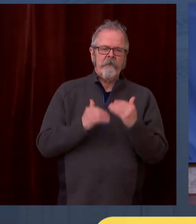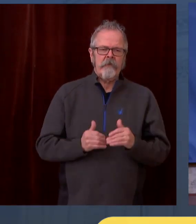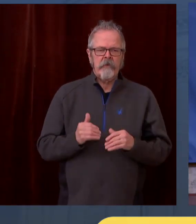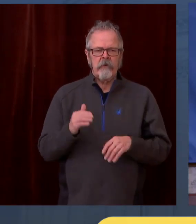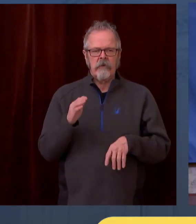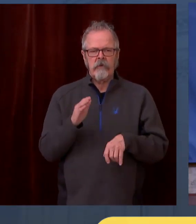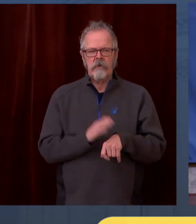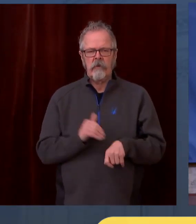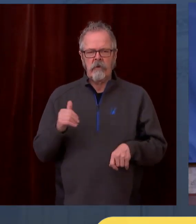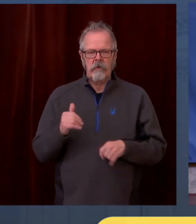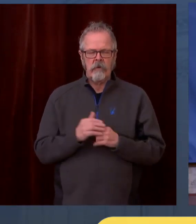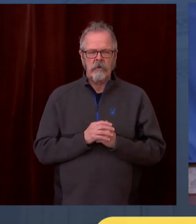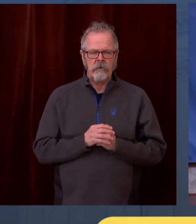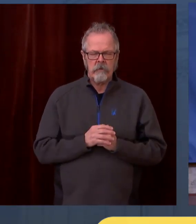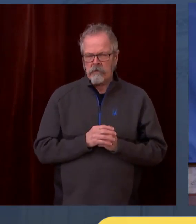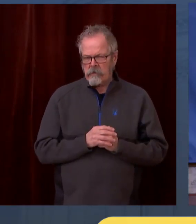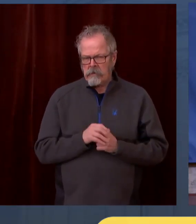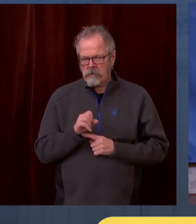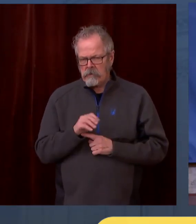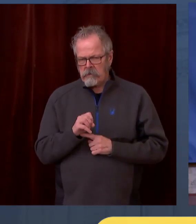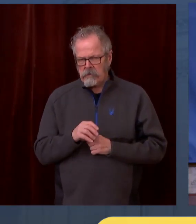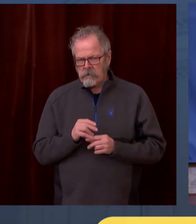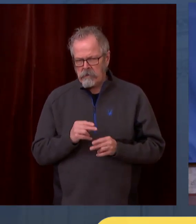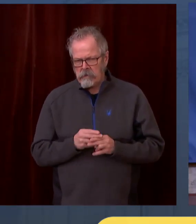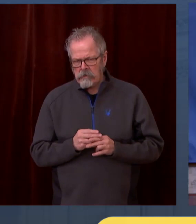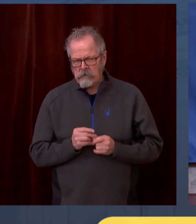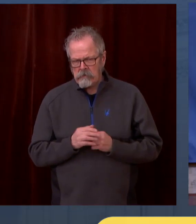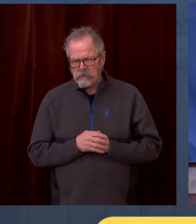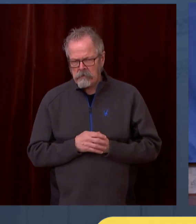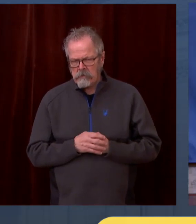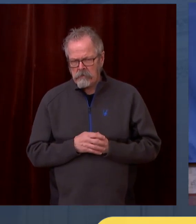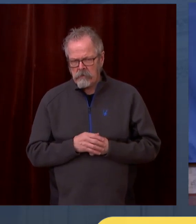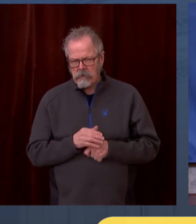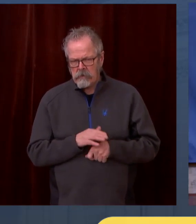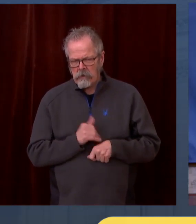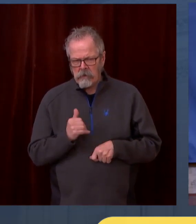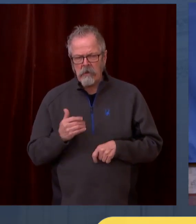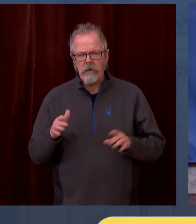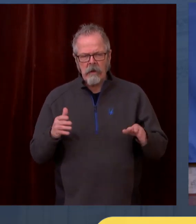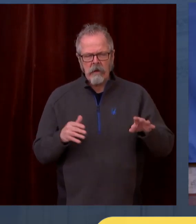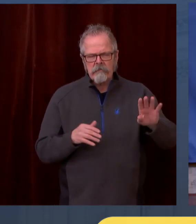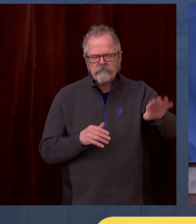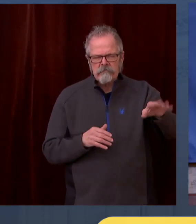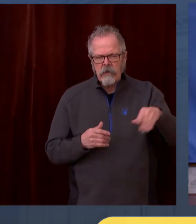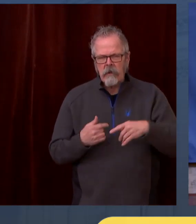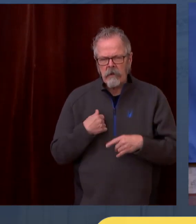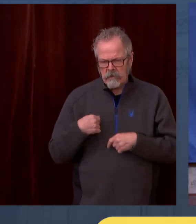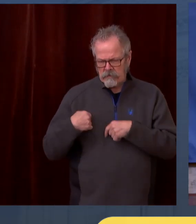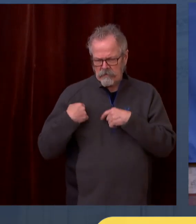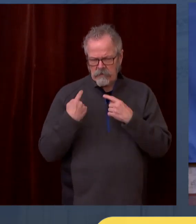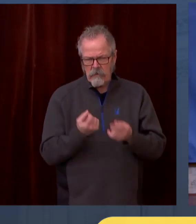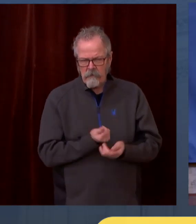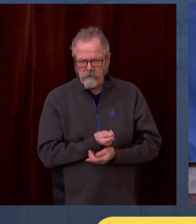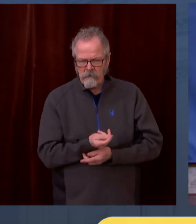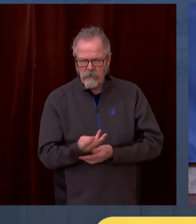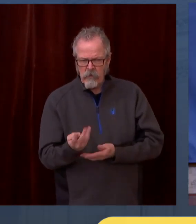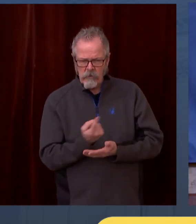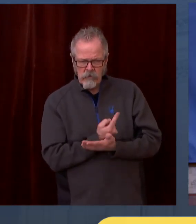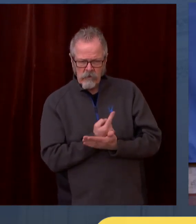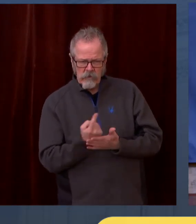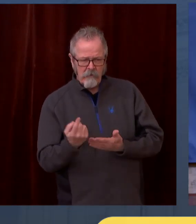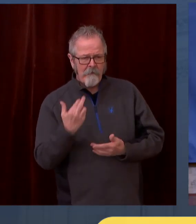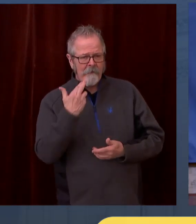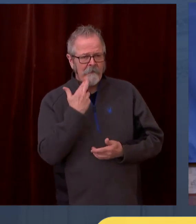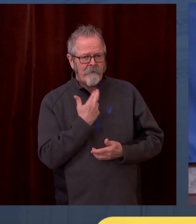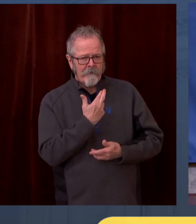there's been some pretty significant pressure from the hospitality industry, the restaurant industry to have restaurant workers become eligible for the vaccine. so I was